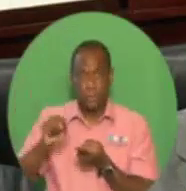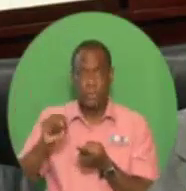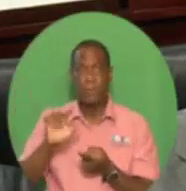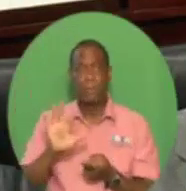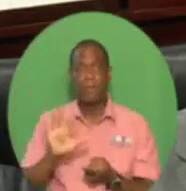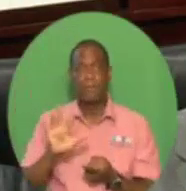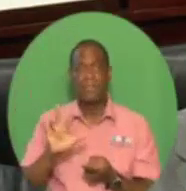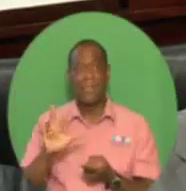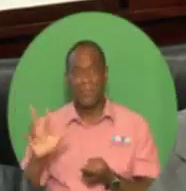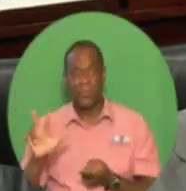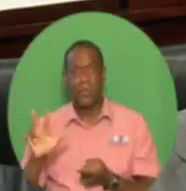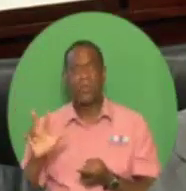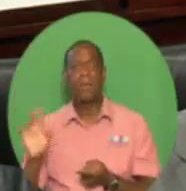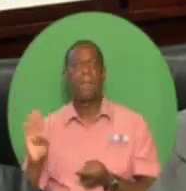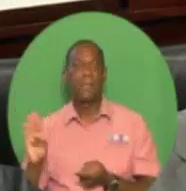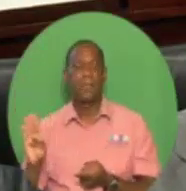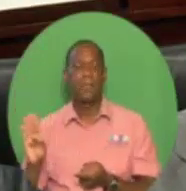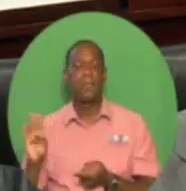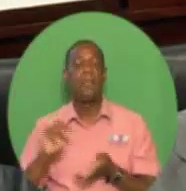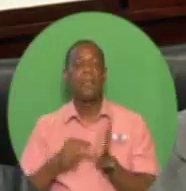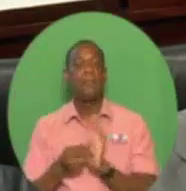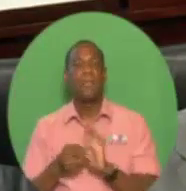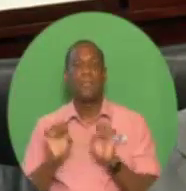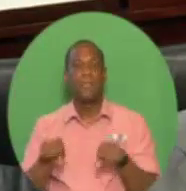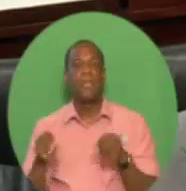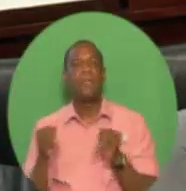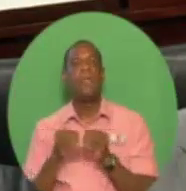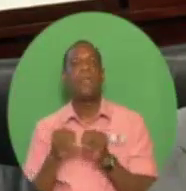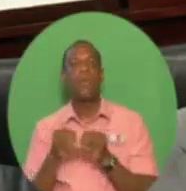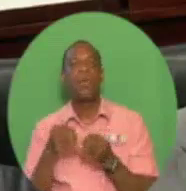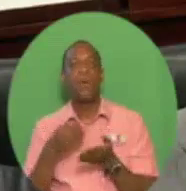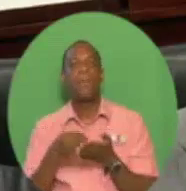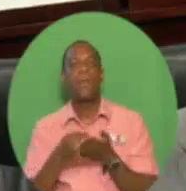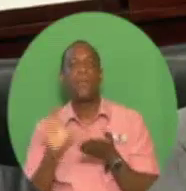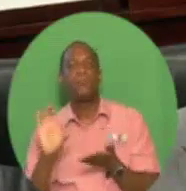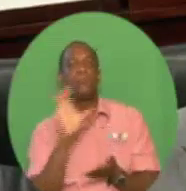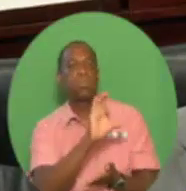million on senior citizens' pensions in the last three years.